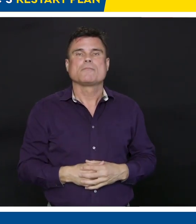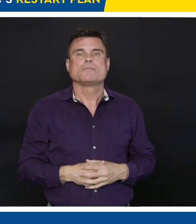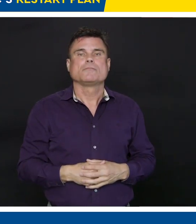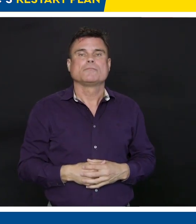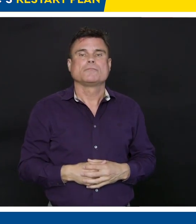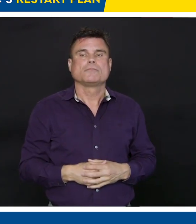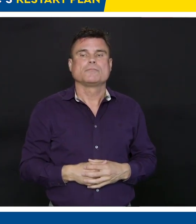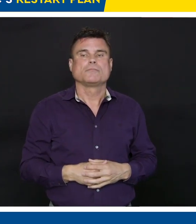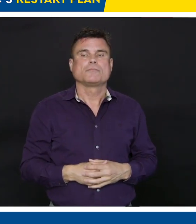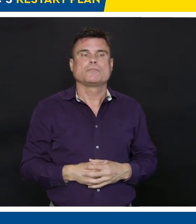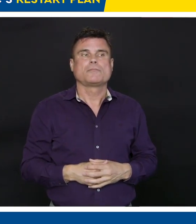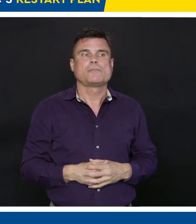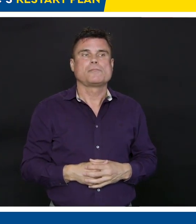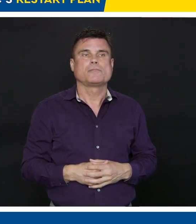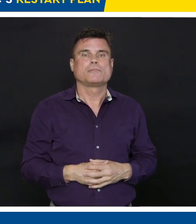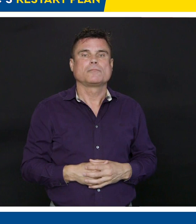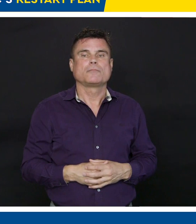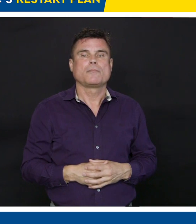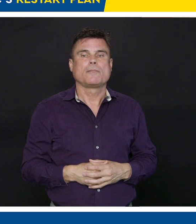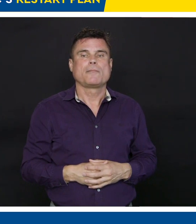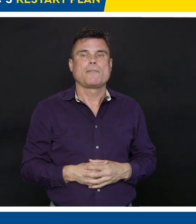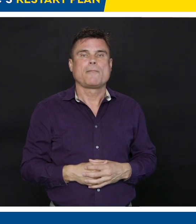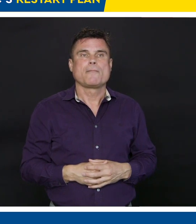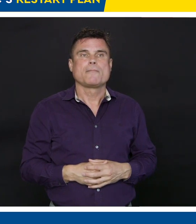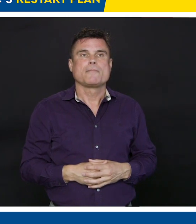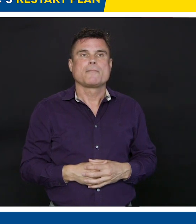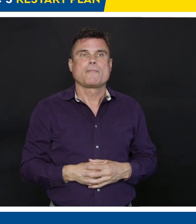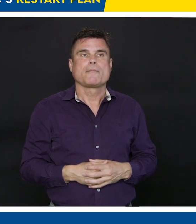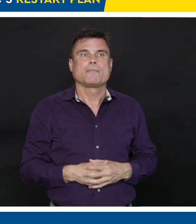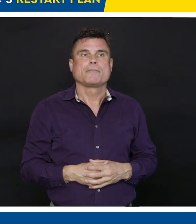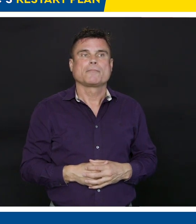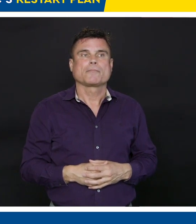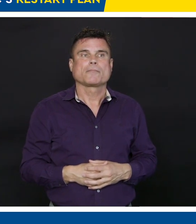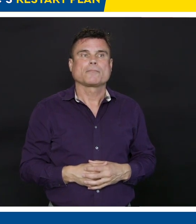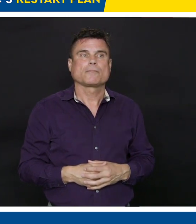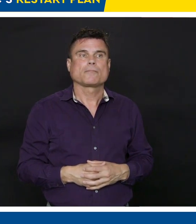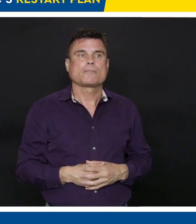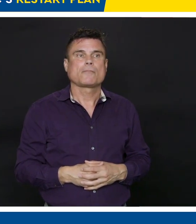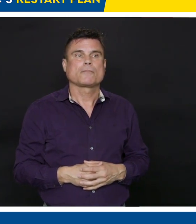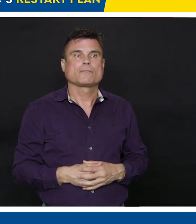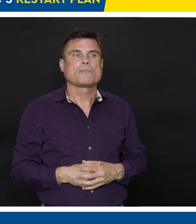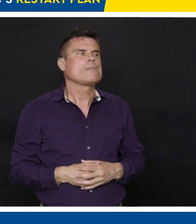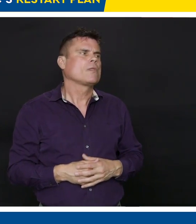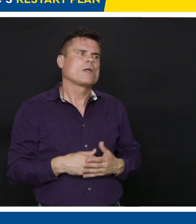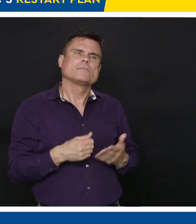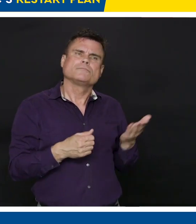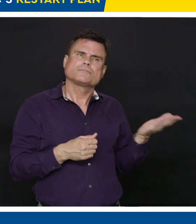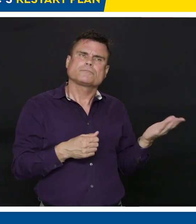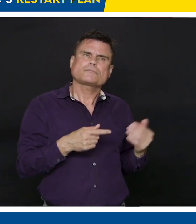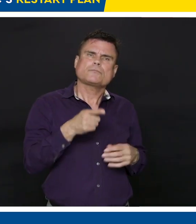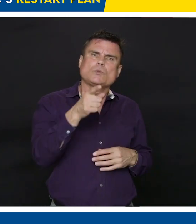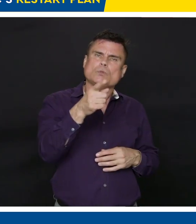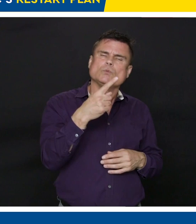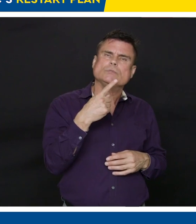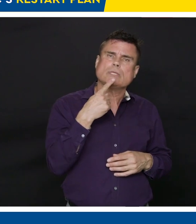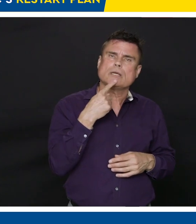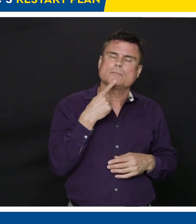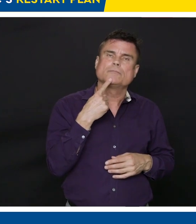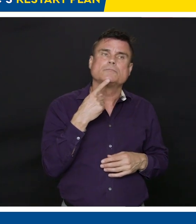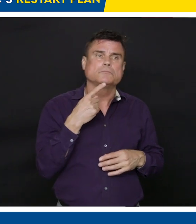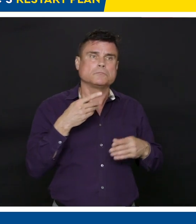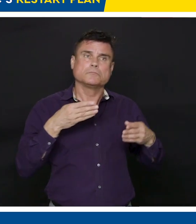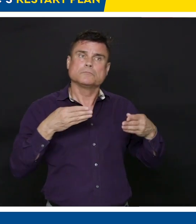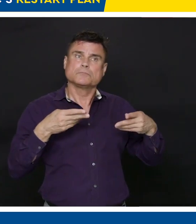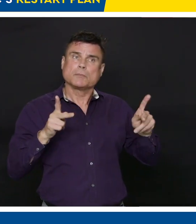Hi there. You guys have said that international travel is off the table for probably a long time to come. What about travel